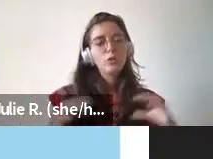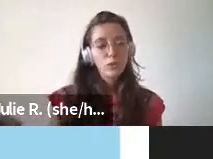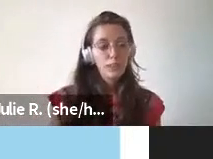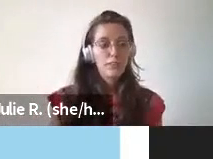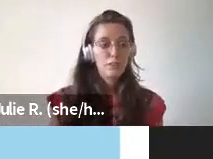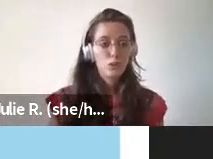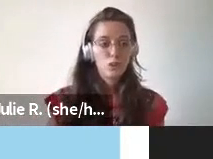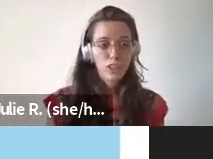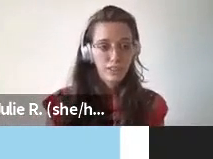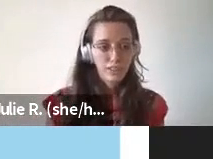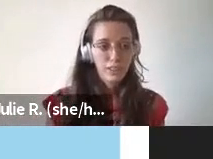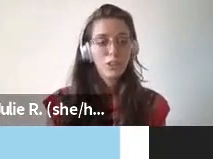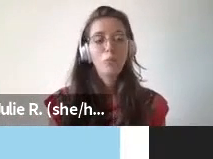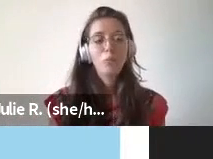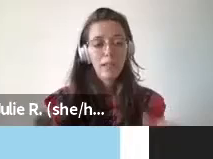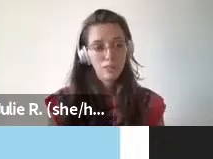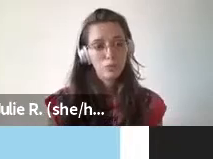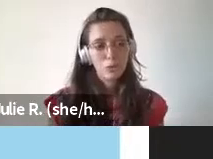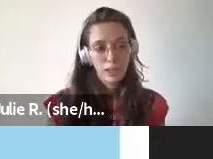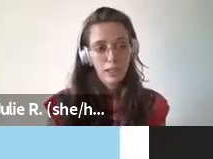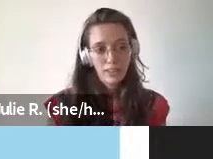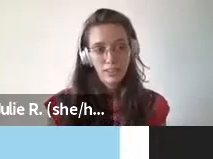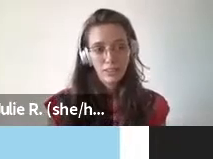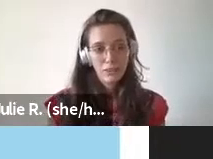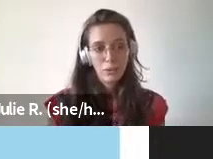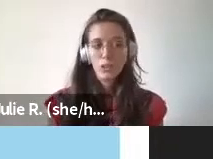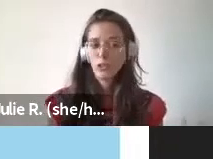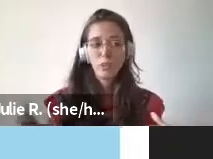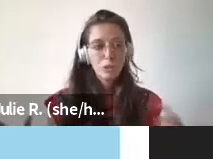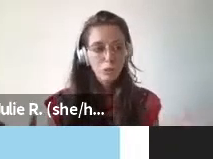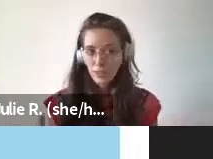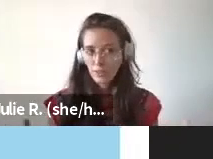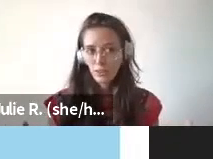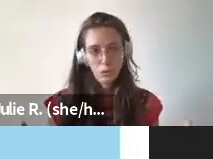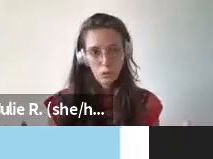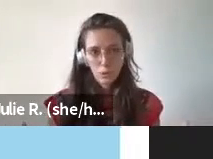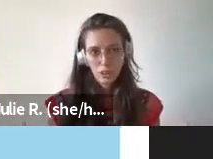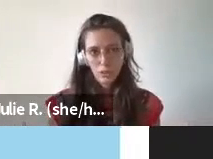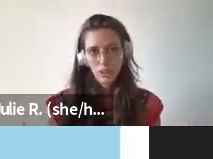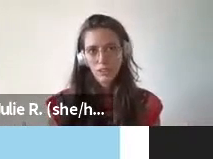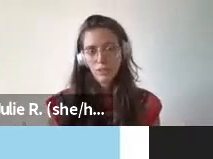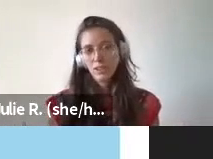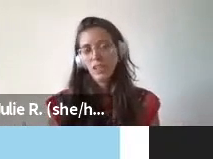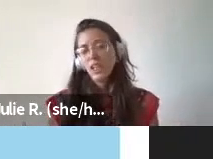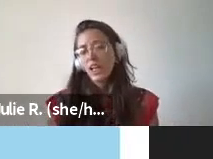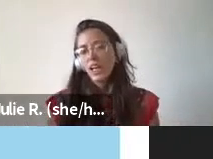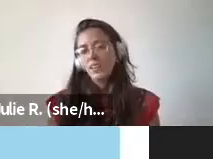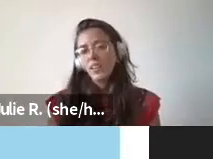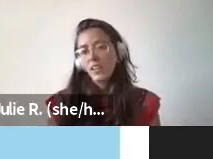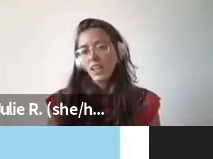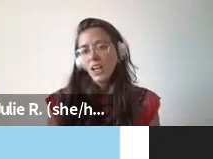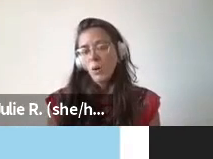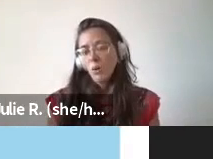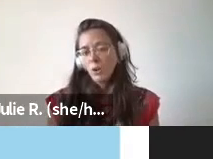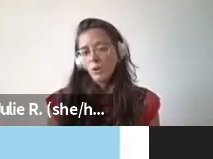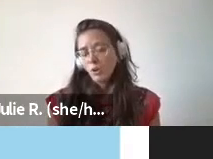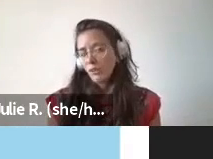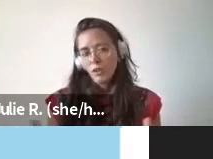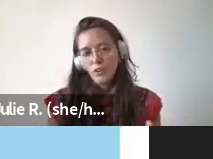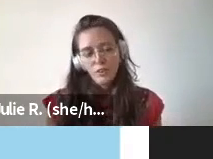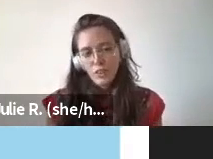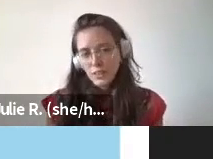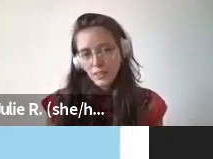domination of a culturally diverse society by the ruling class which manipulates the culture of that society right and